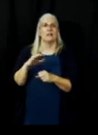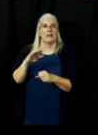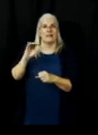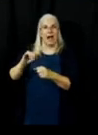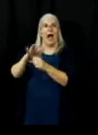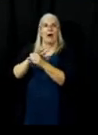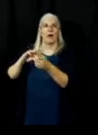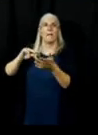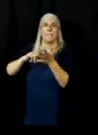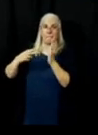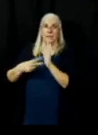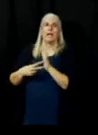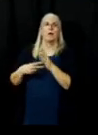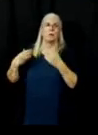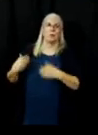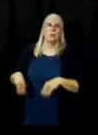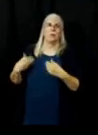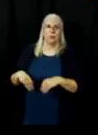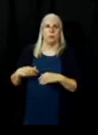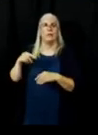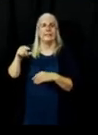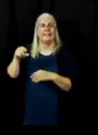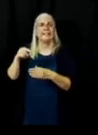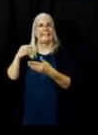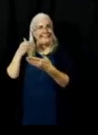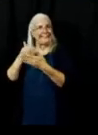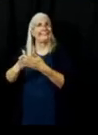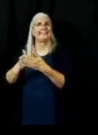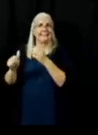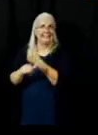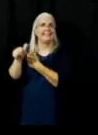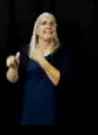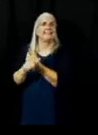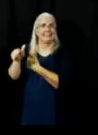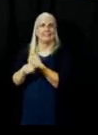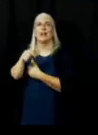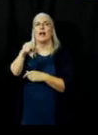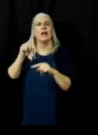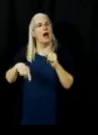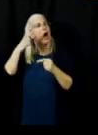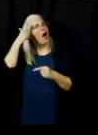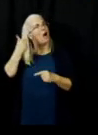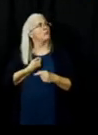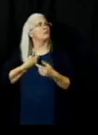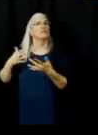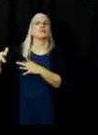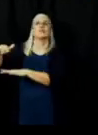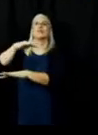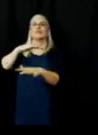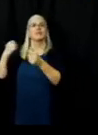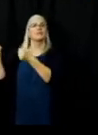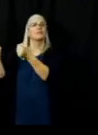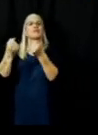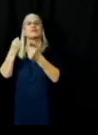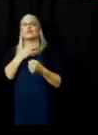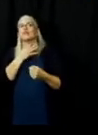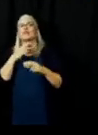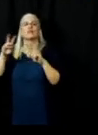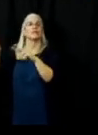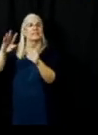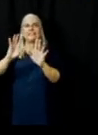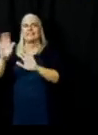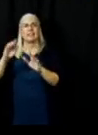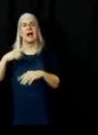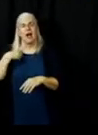that mandatory evacuation you cannot freely move about that area now I'm not insensitive to folks that have stayed